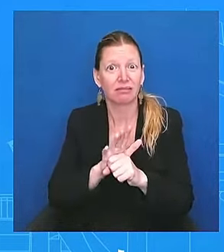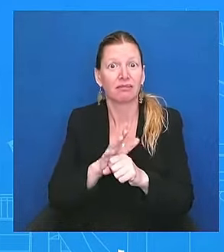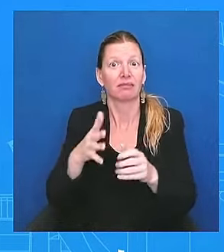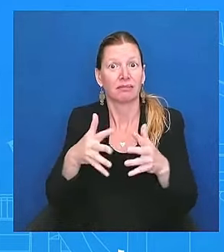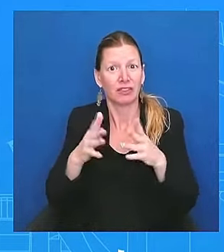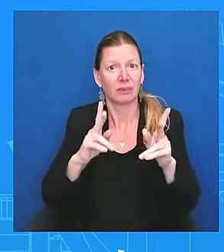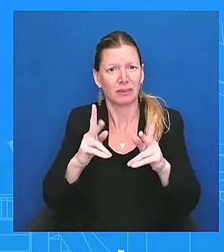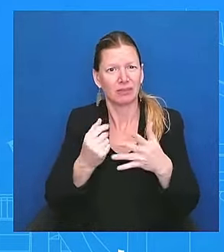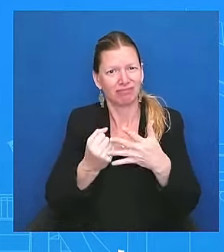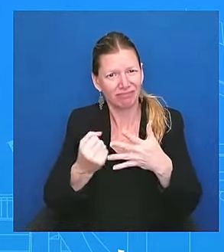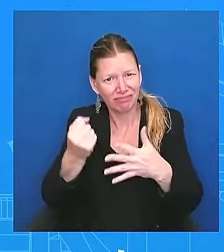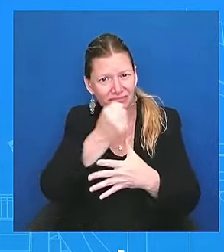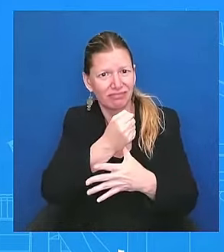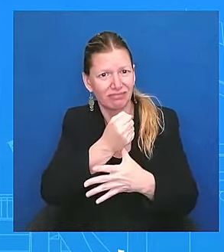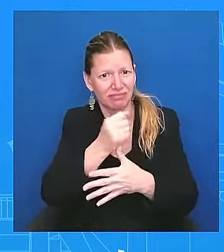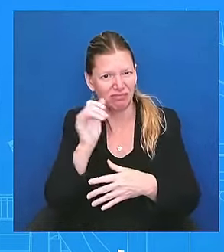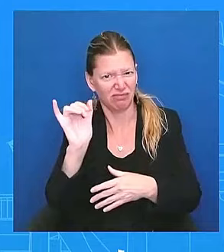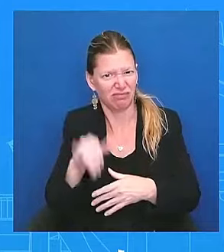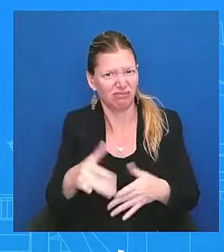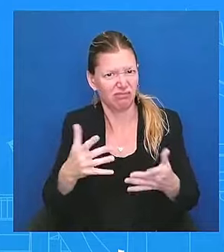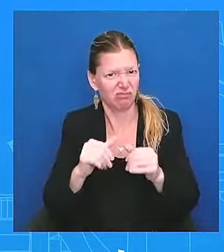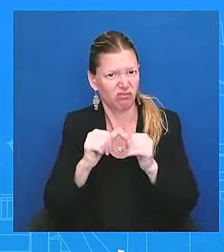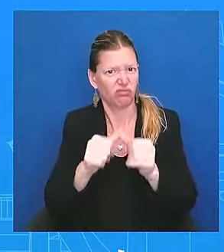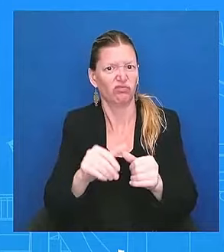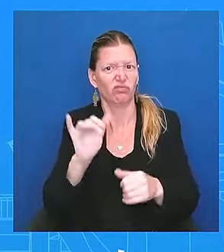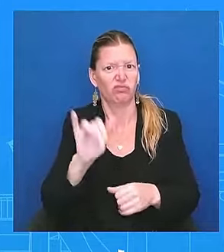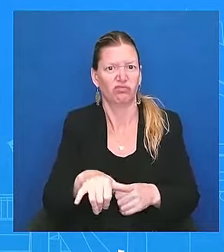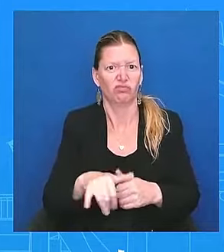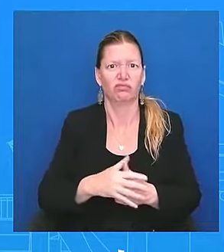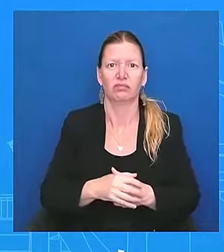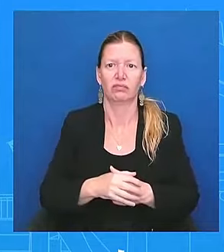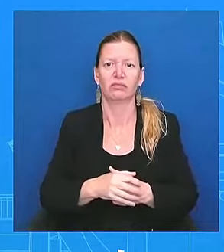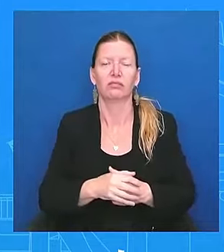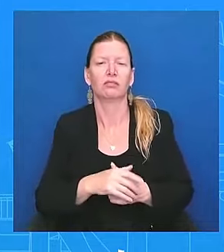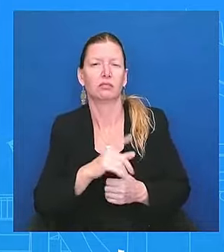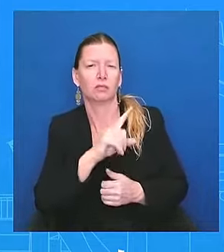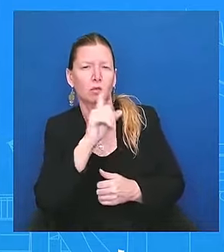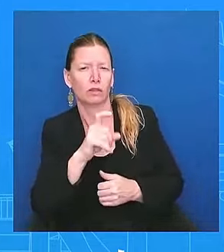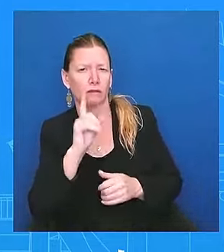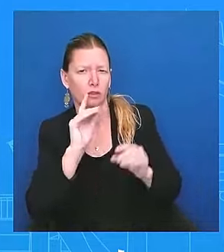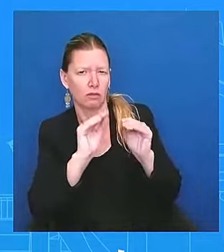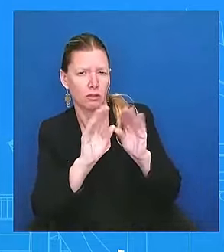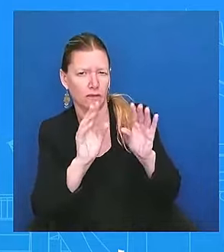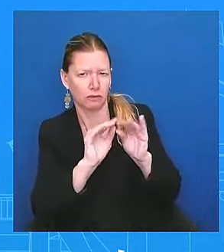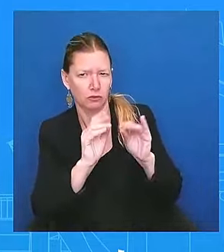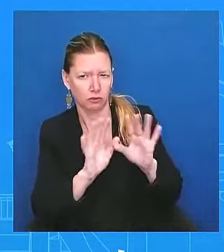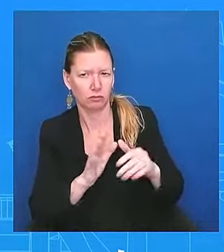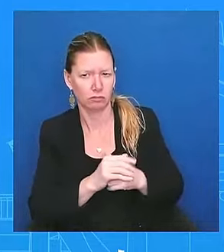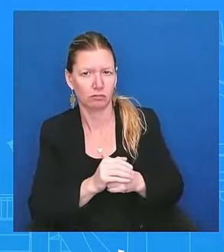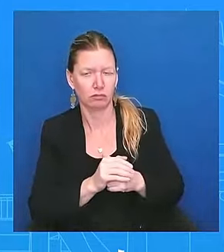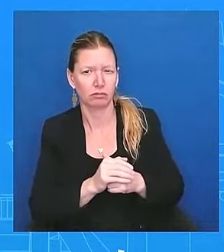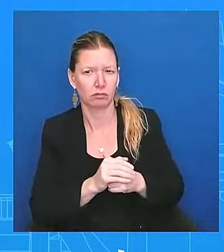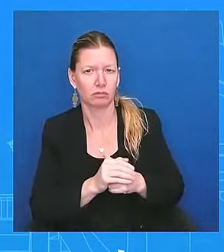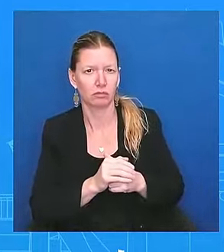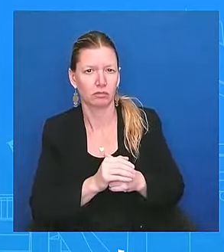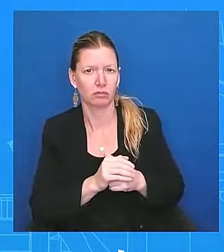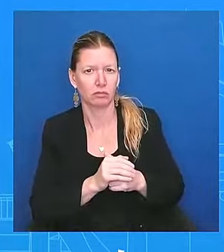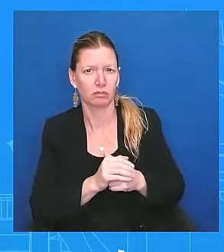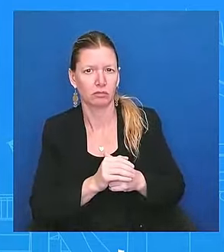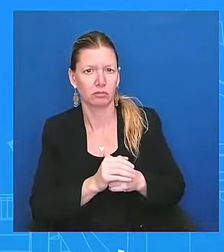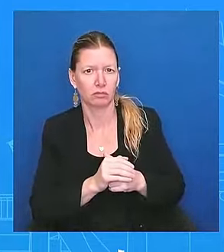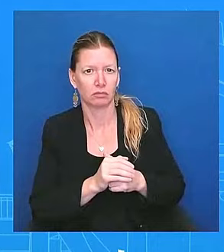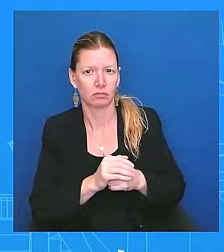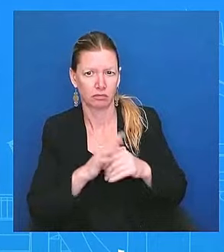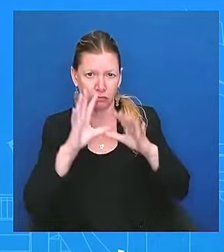Sun Min's question? Sure. How, how is it that the president was still tired 12 days after returning from